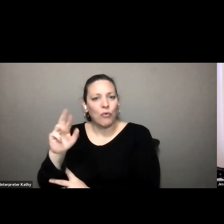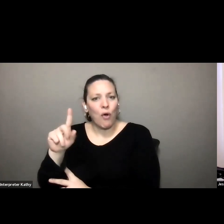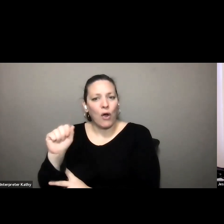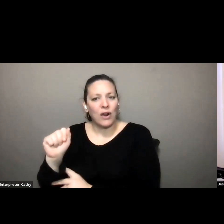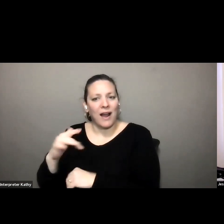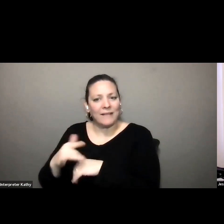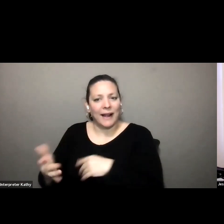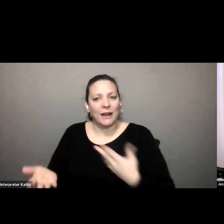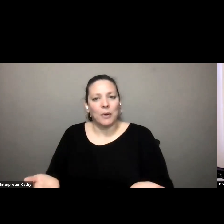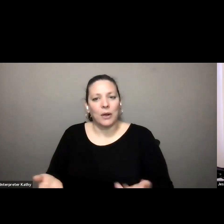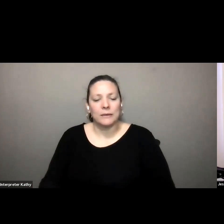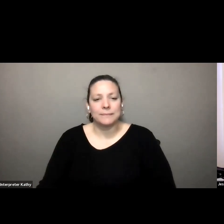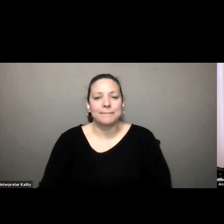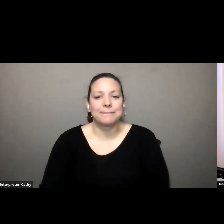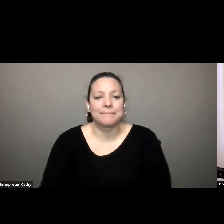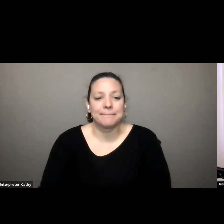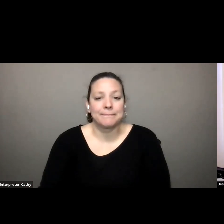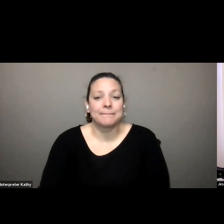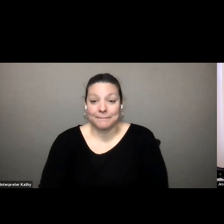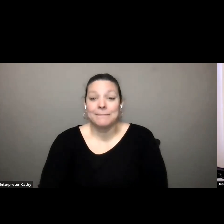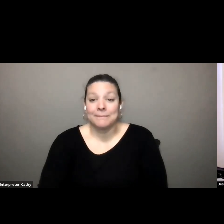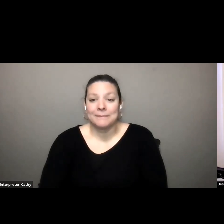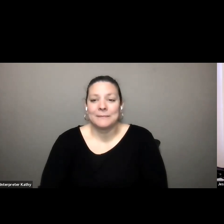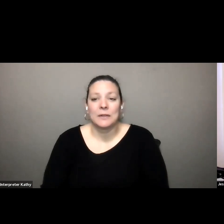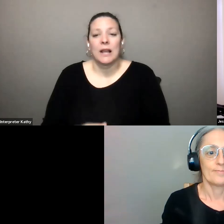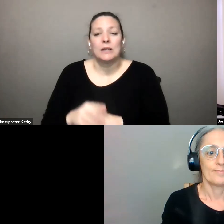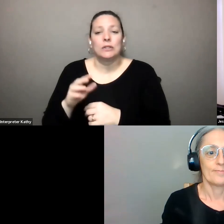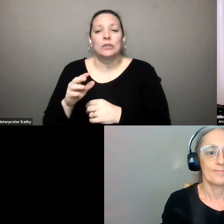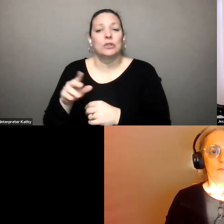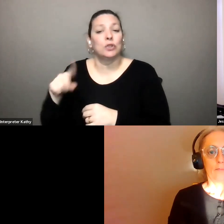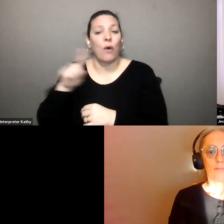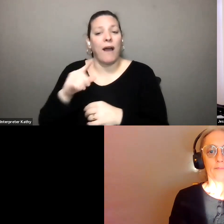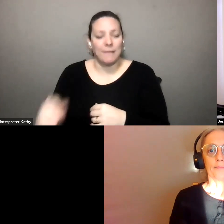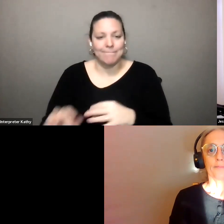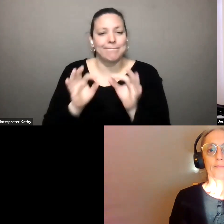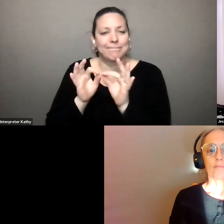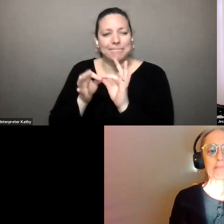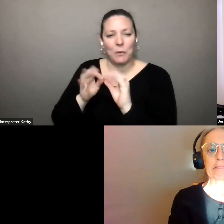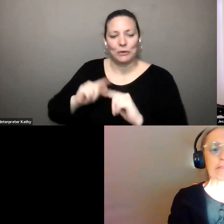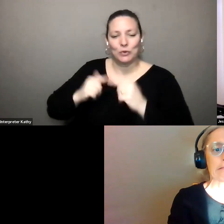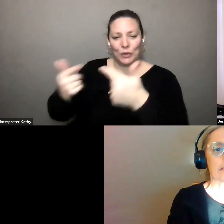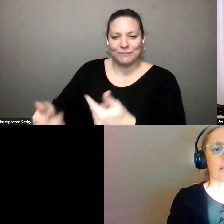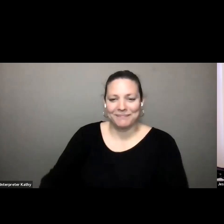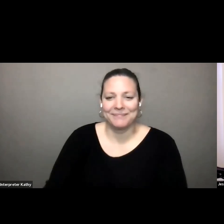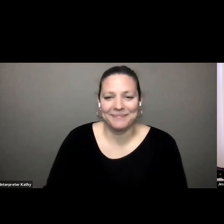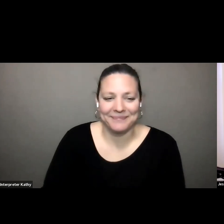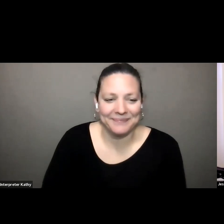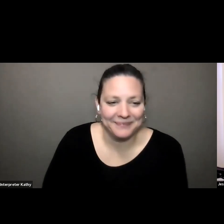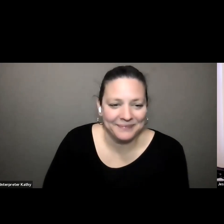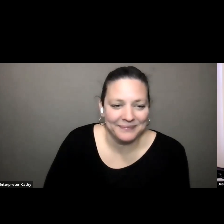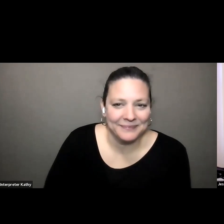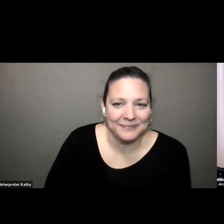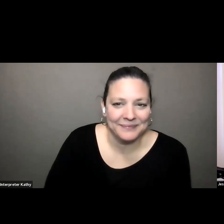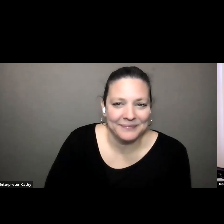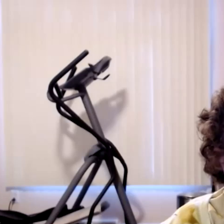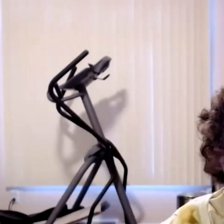you um have uh um it it it keeps people from